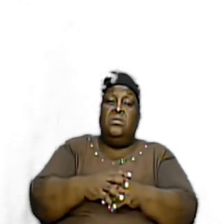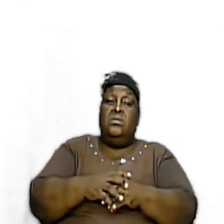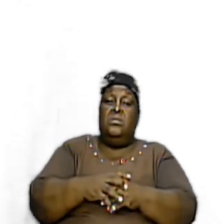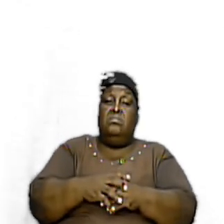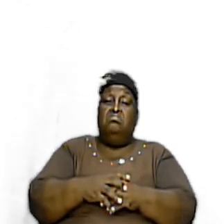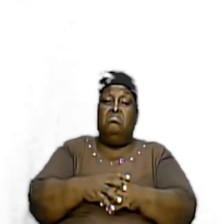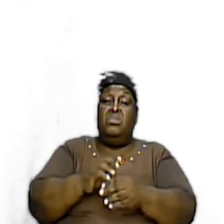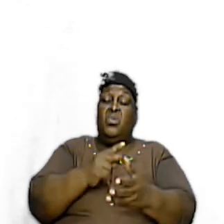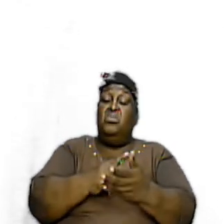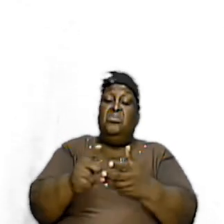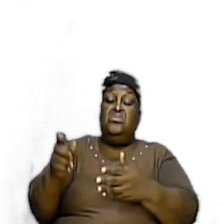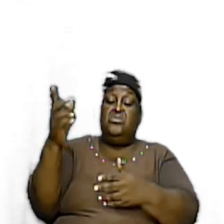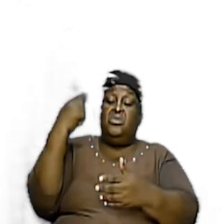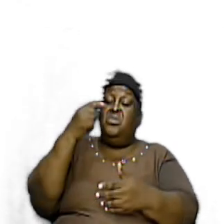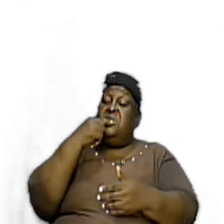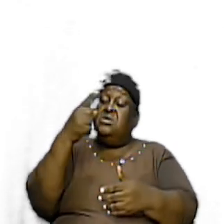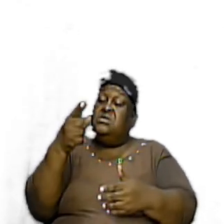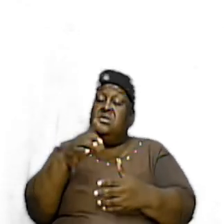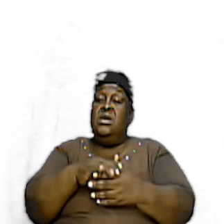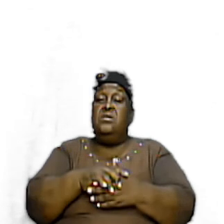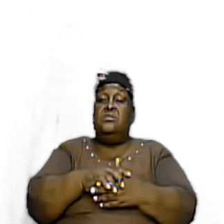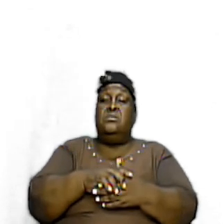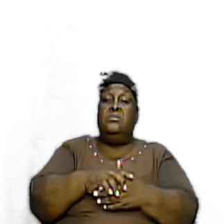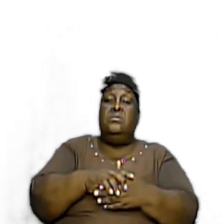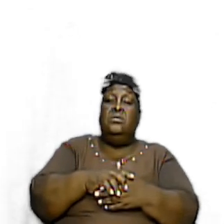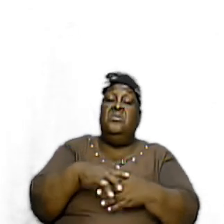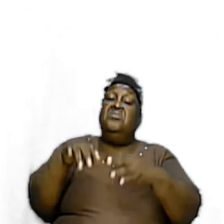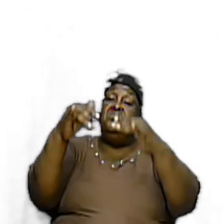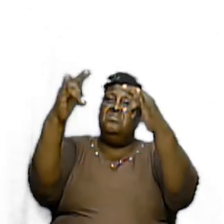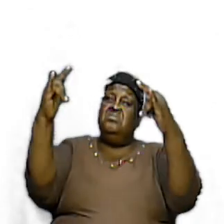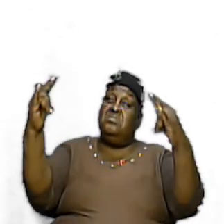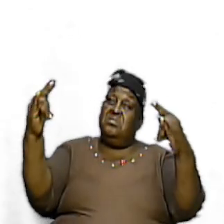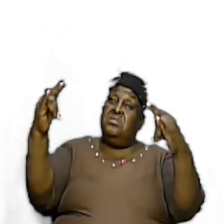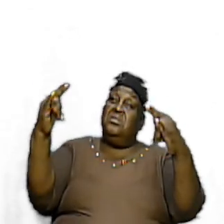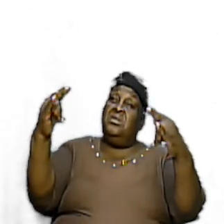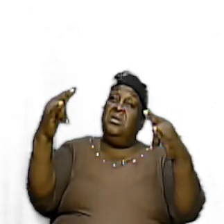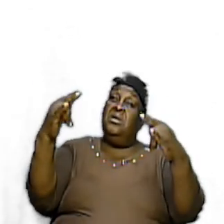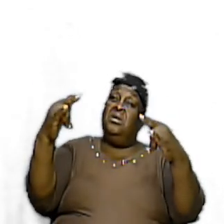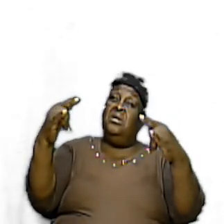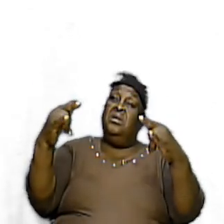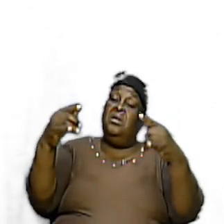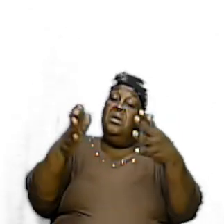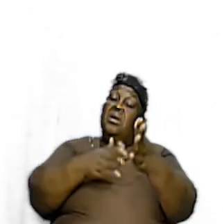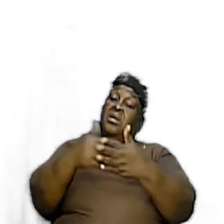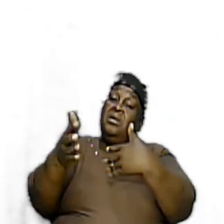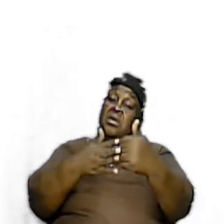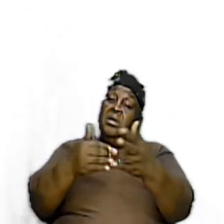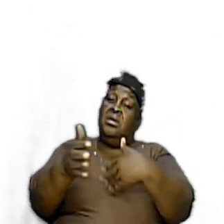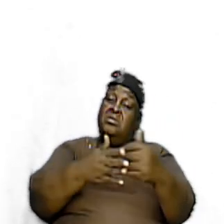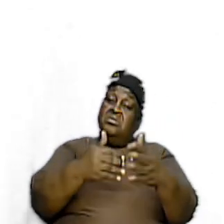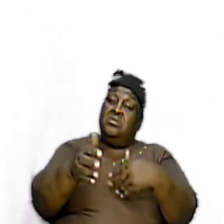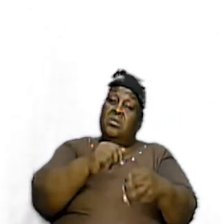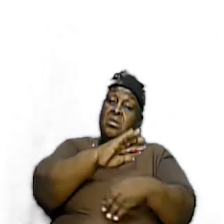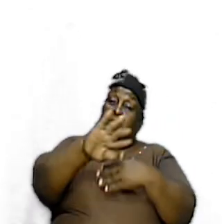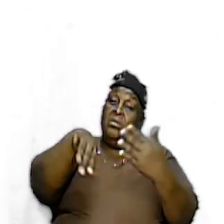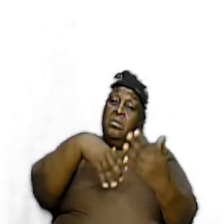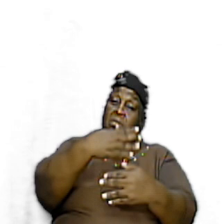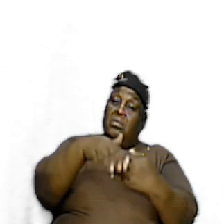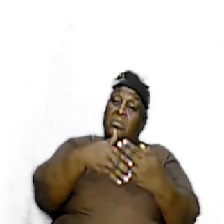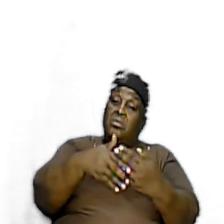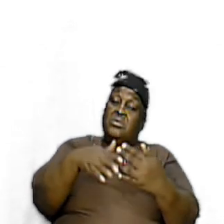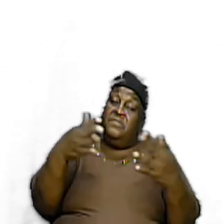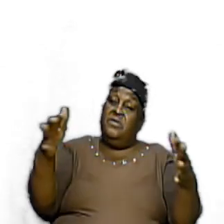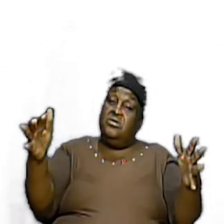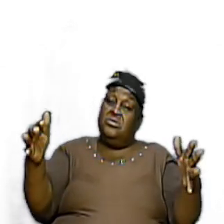mention of that And you would have seen That tent set up And the gates And everything All around And when it was Placed